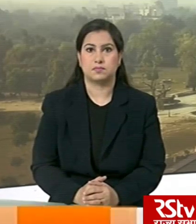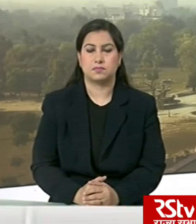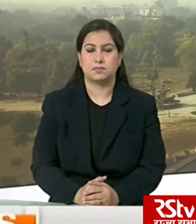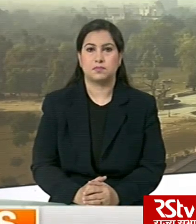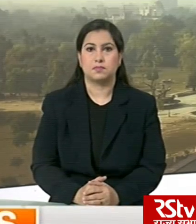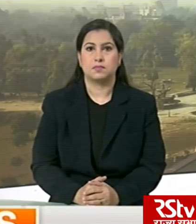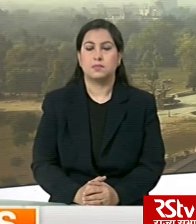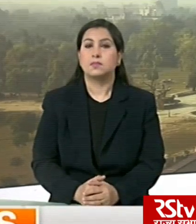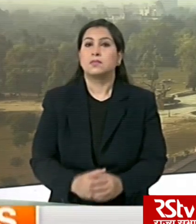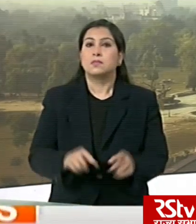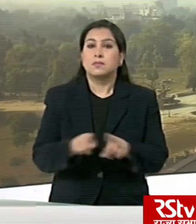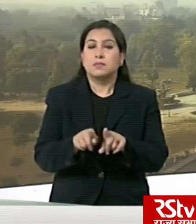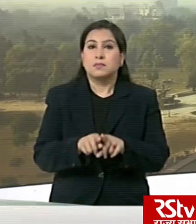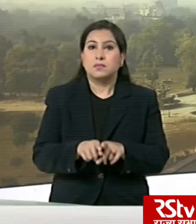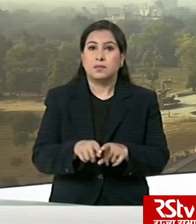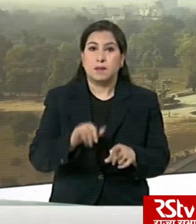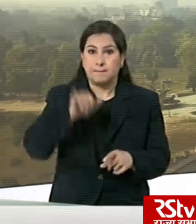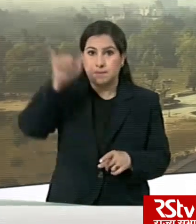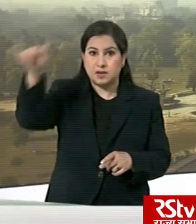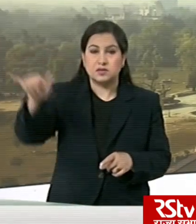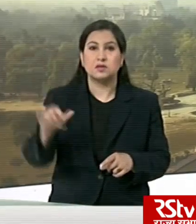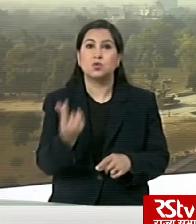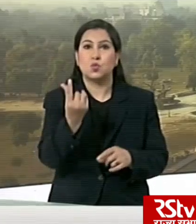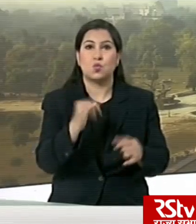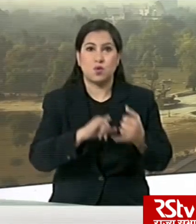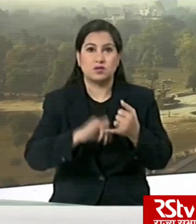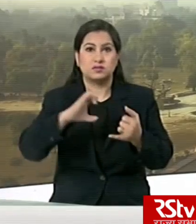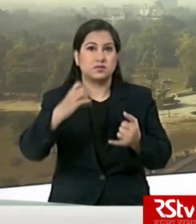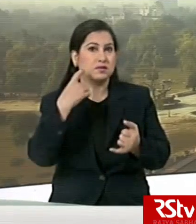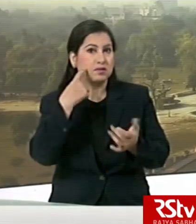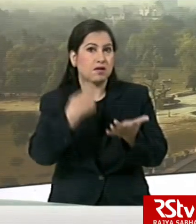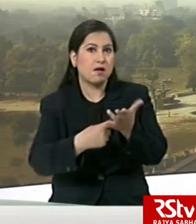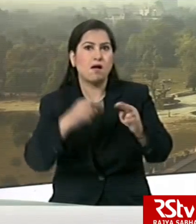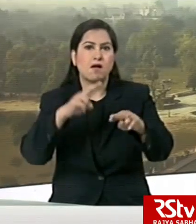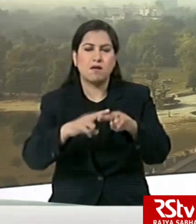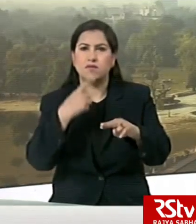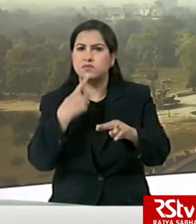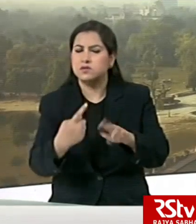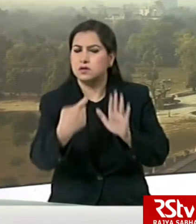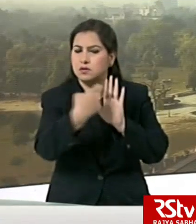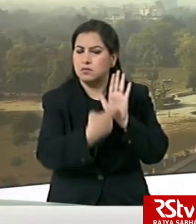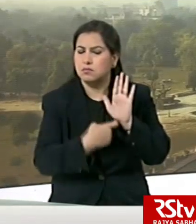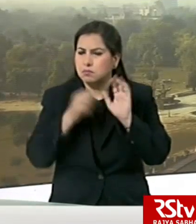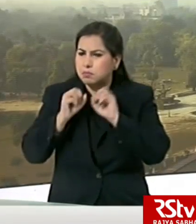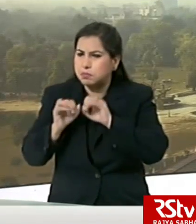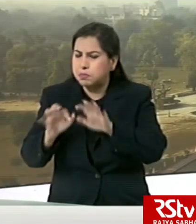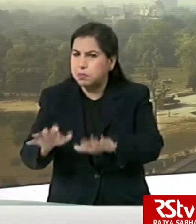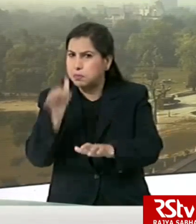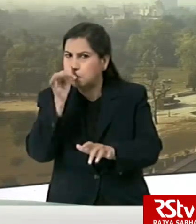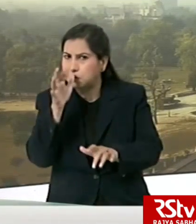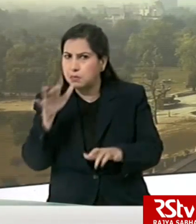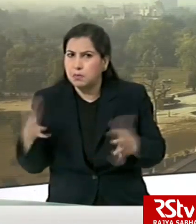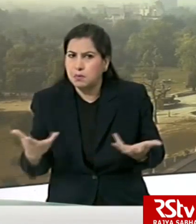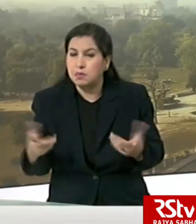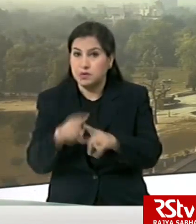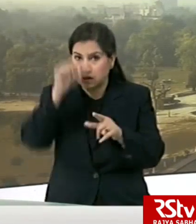The external affairs ministry condemns the USCIRF spreading misguided reports on COVID-19 protocols